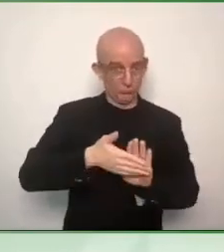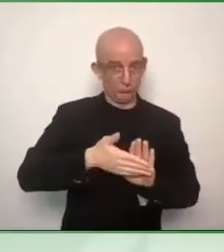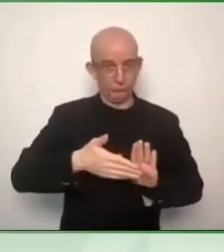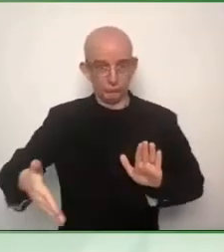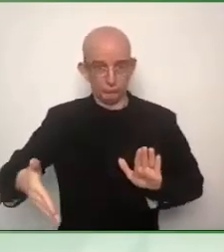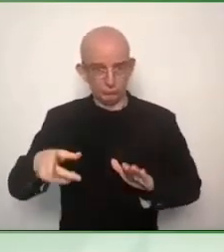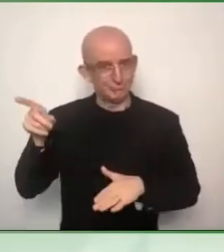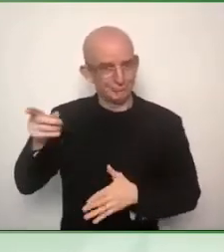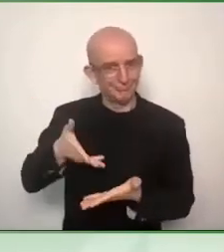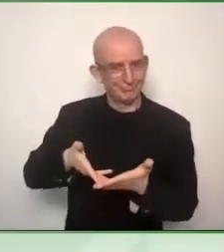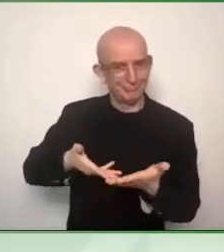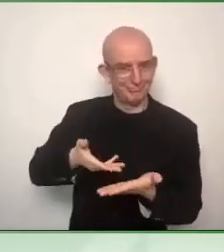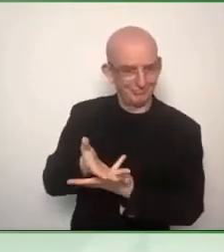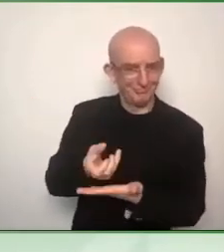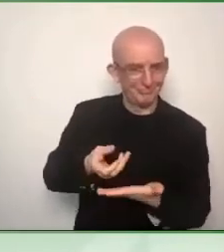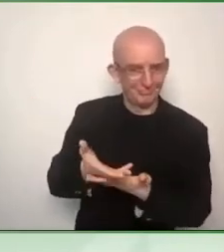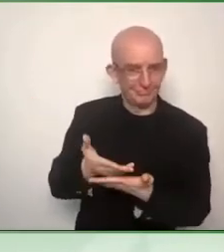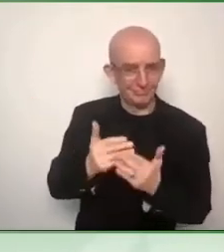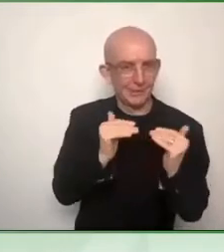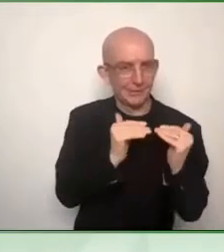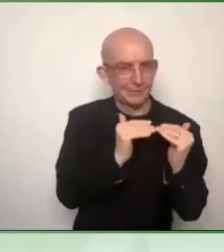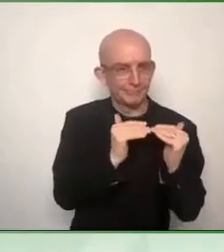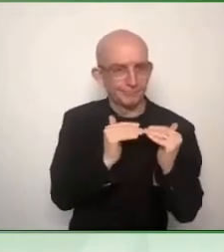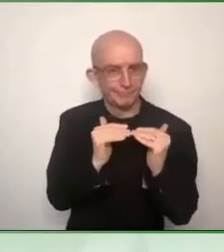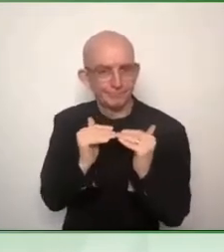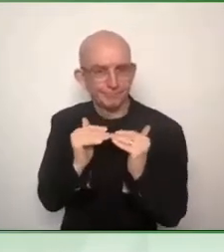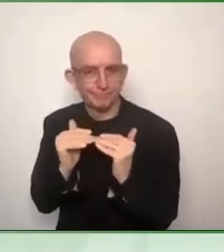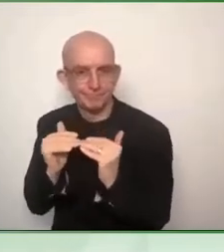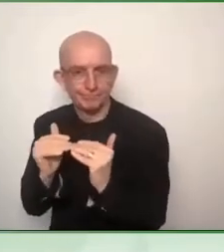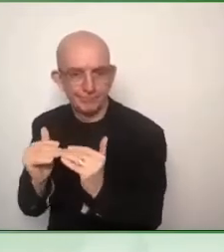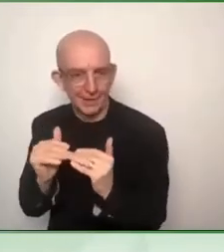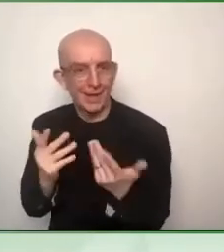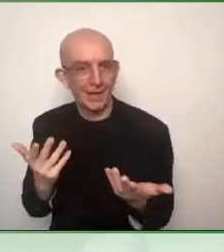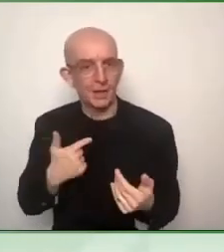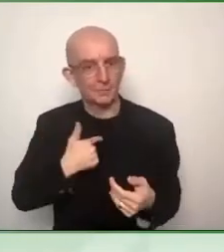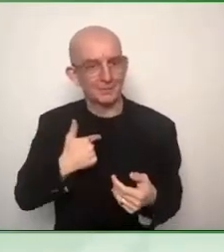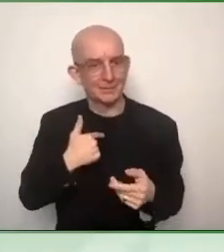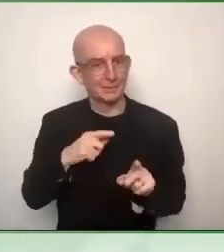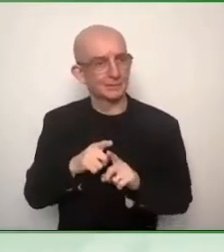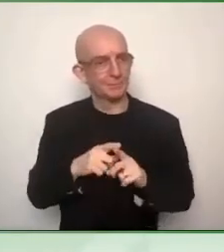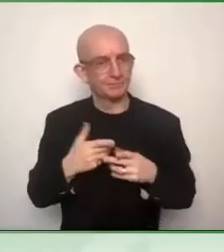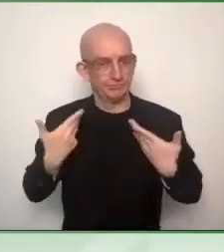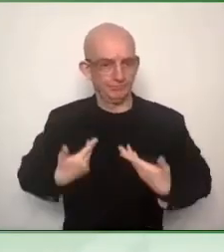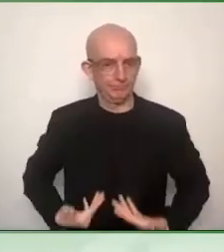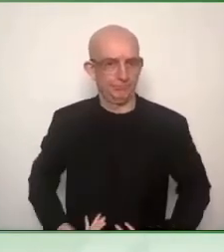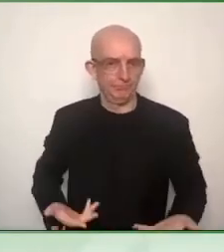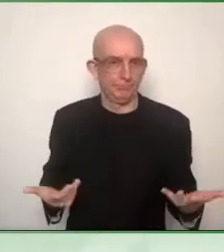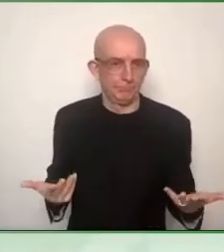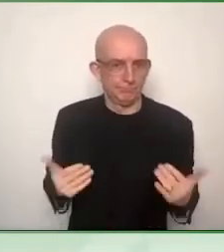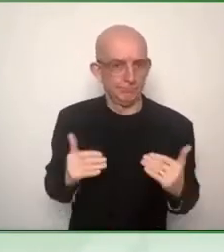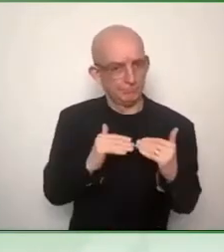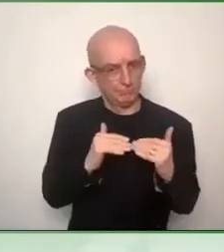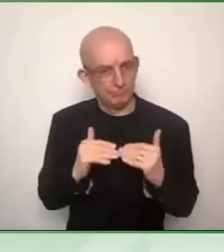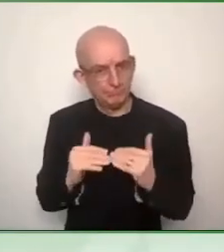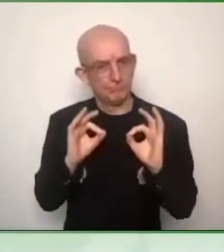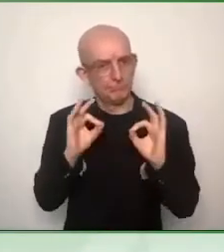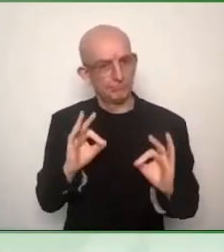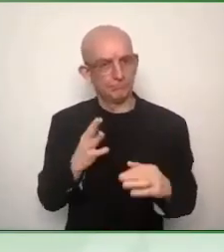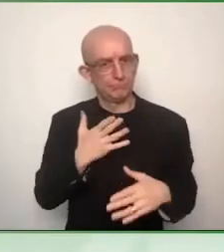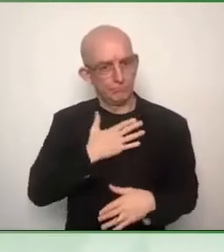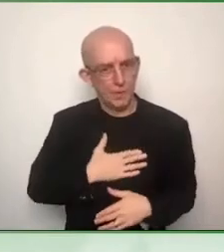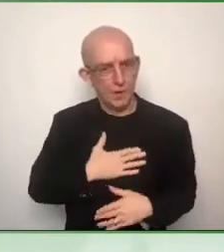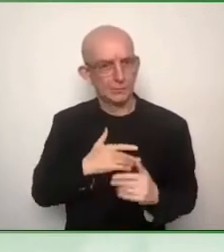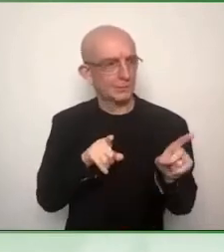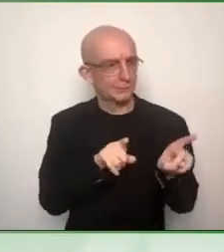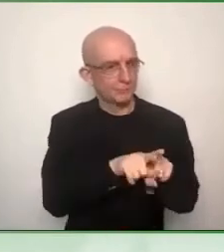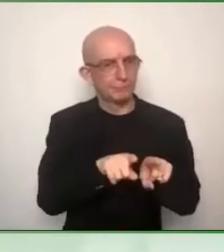of, at W3C, of the web content accessibility guidelines, these standards continually evolving.